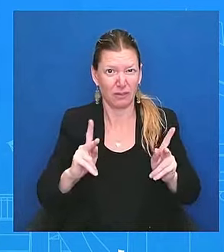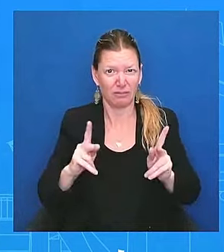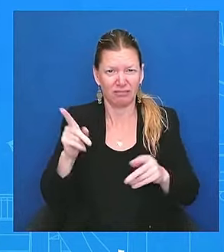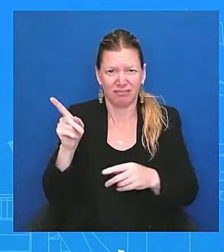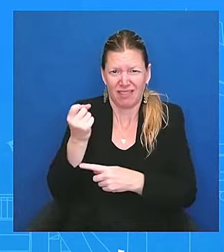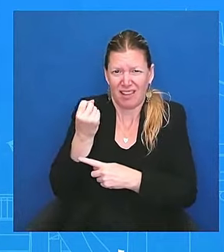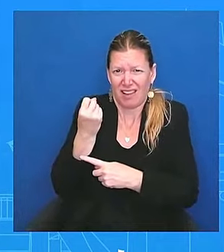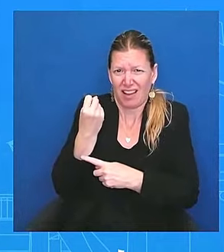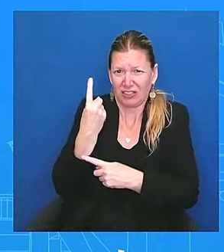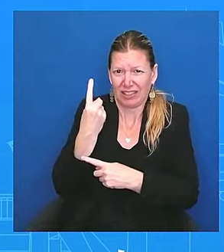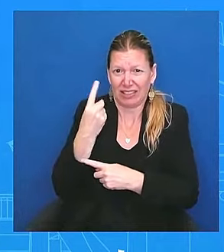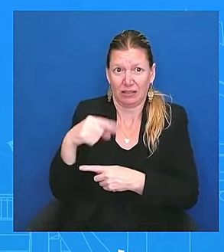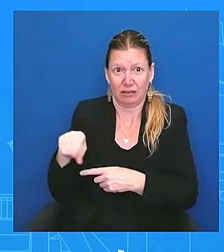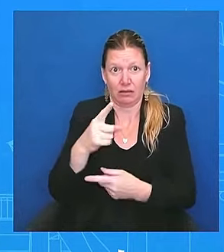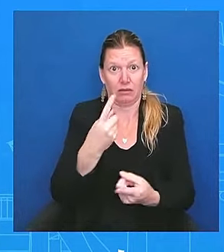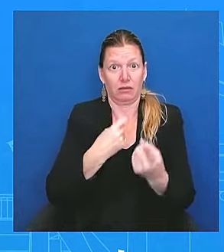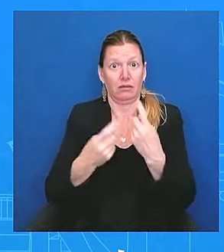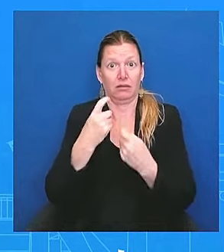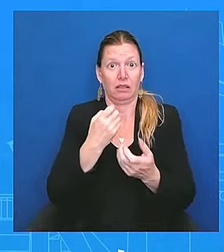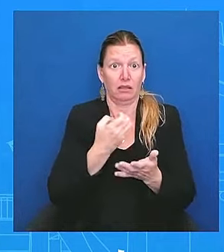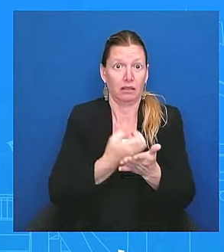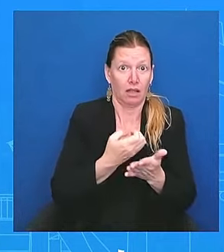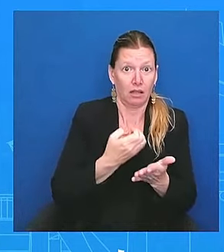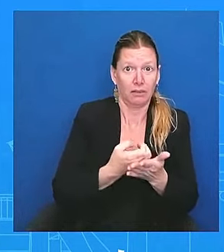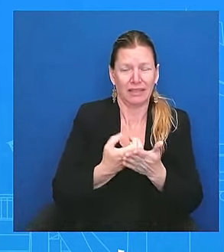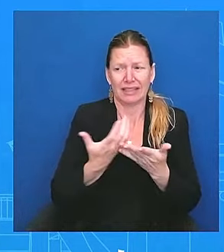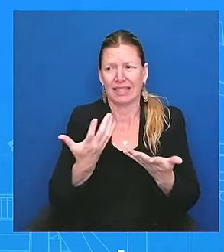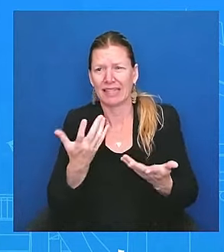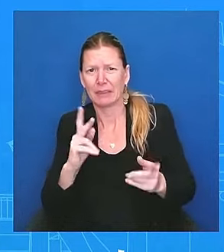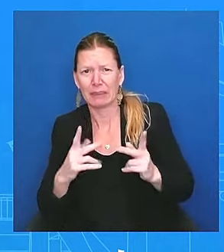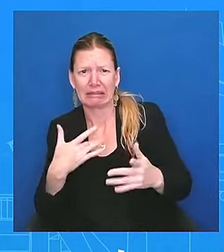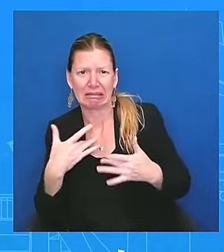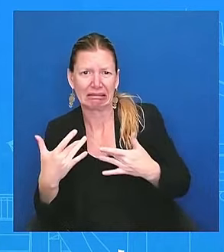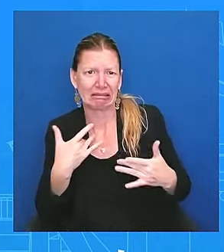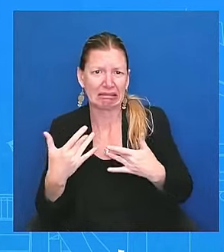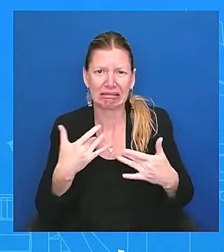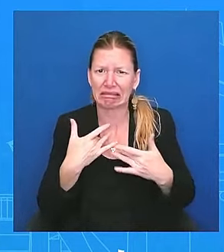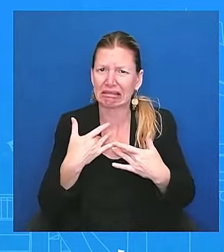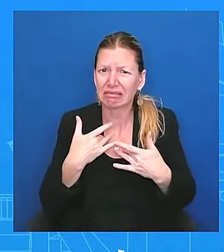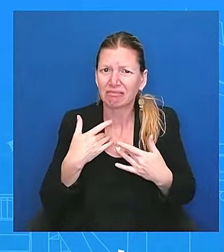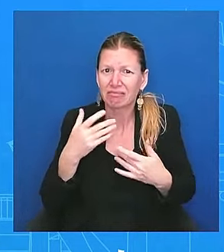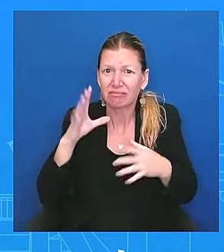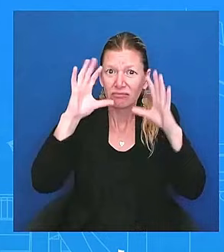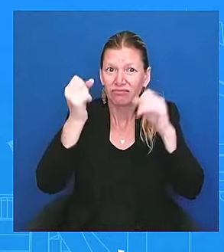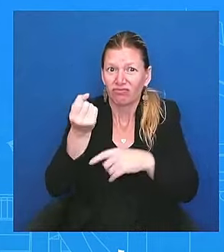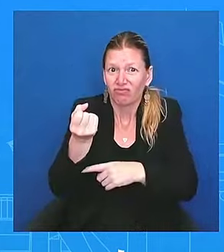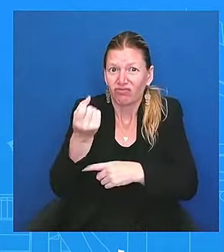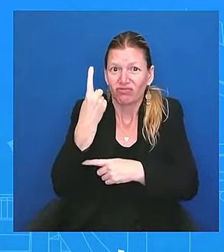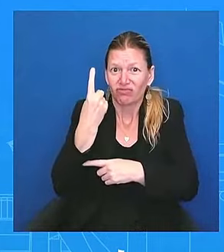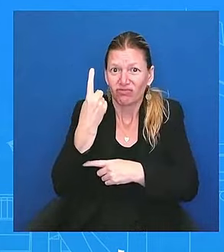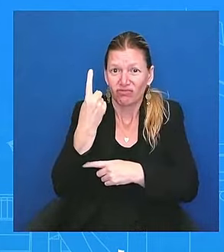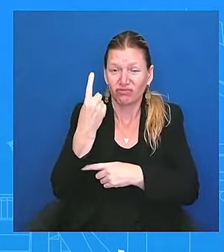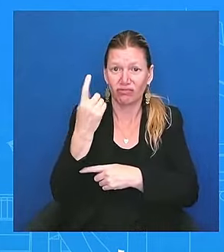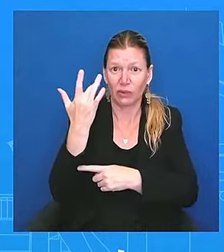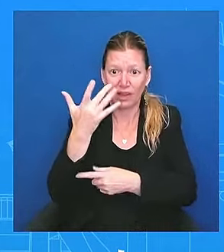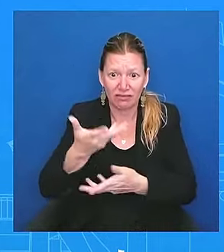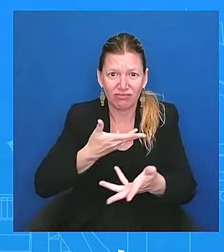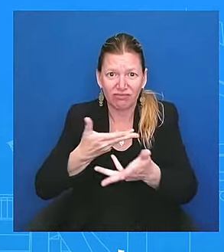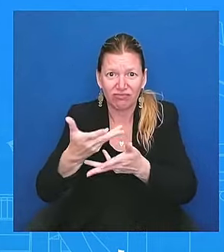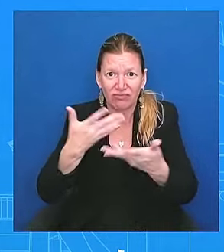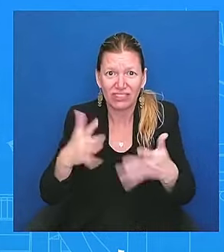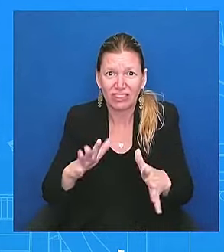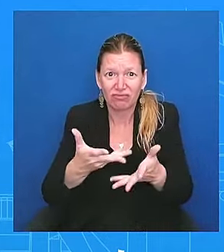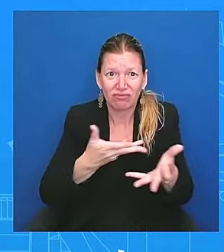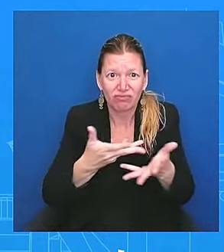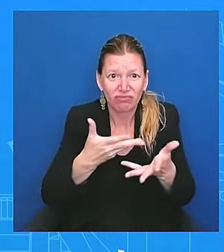directly from him. And he has to continue to do that so that he can lay out his agenda. He can lay out what he wants to continue to